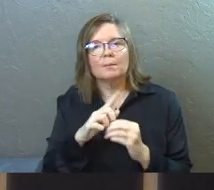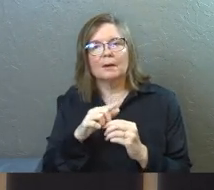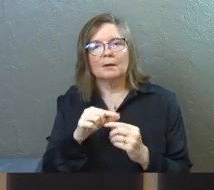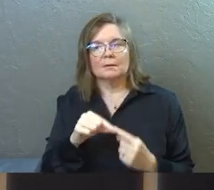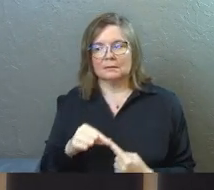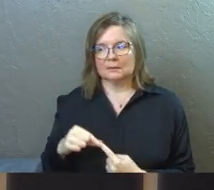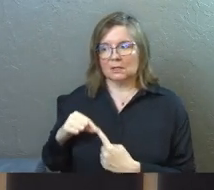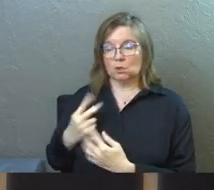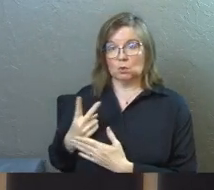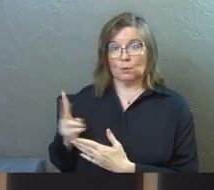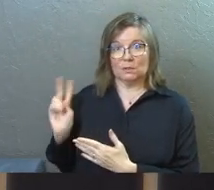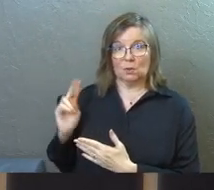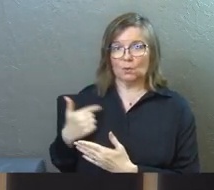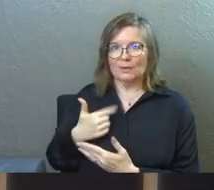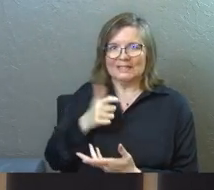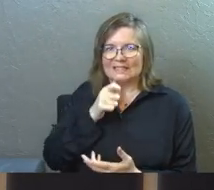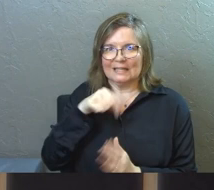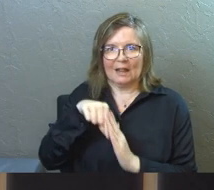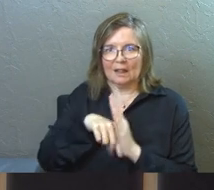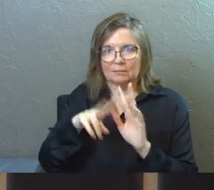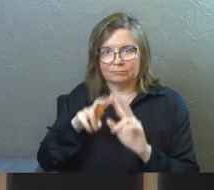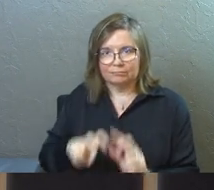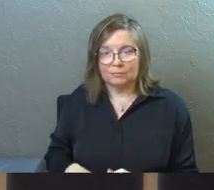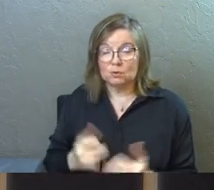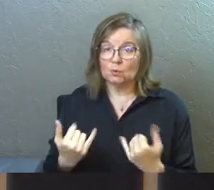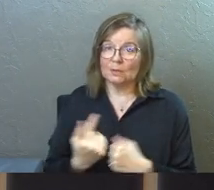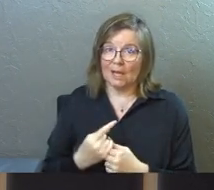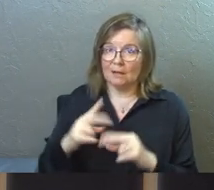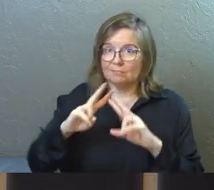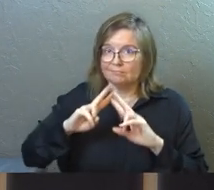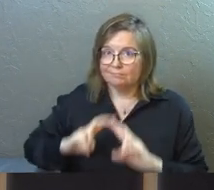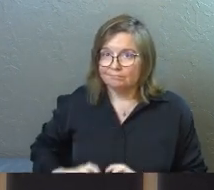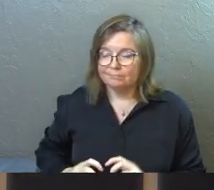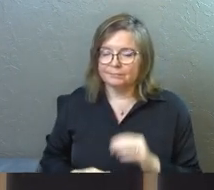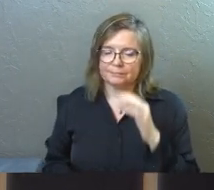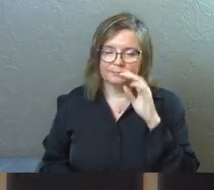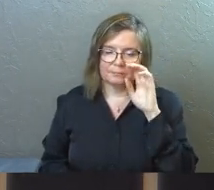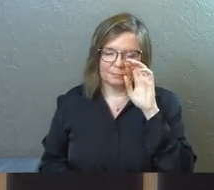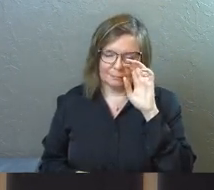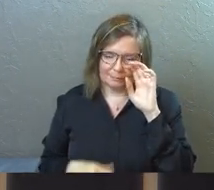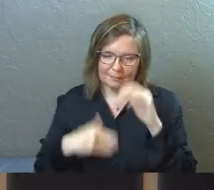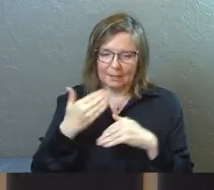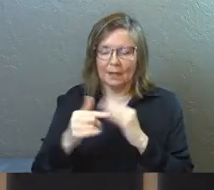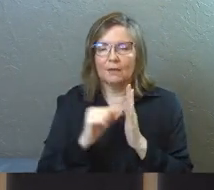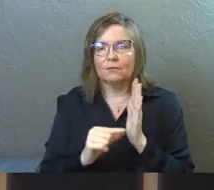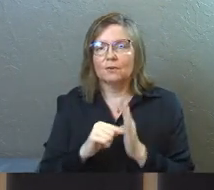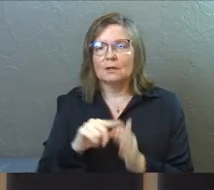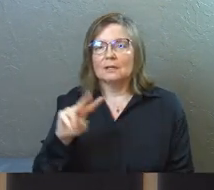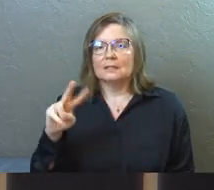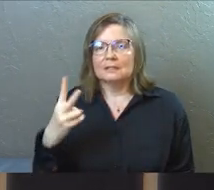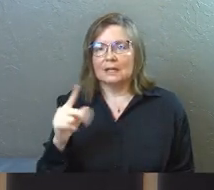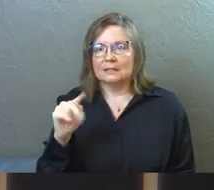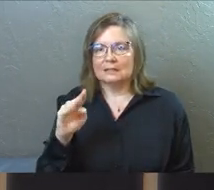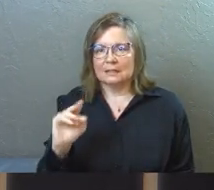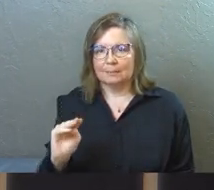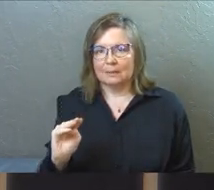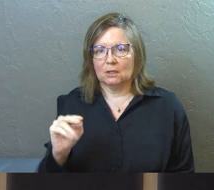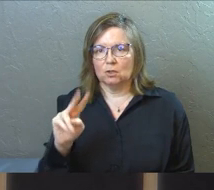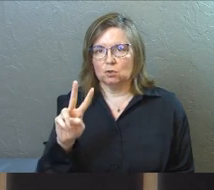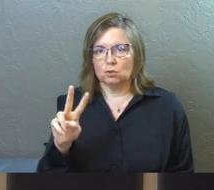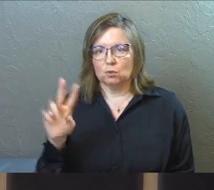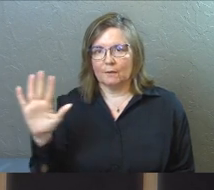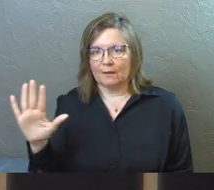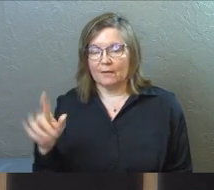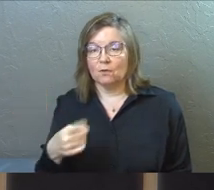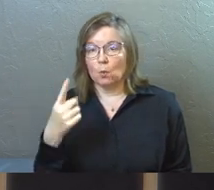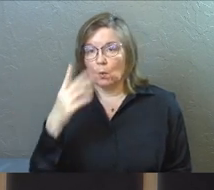about exclusivity two weeks ago. We just didn't deep dive into it. So today we're doing it. The next verse, 2 Timothy 2, 5. there's one God and